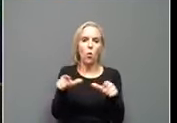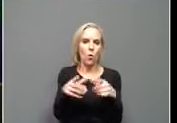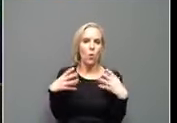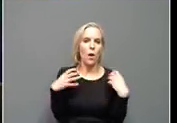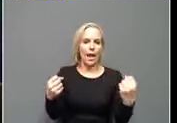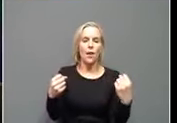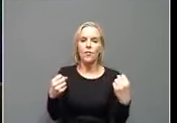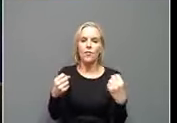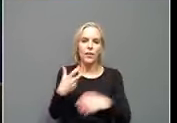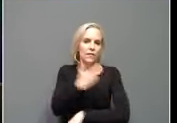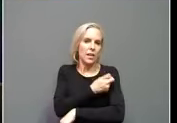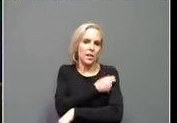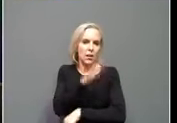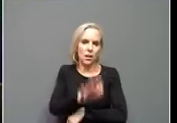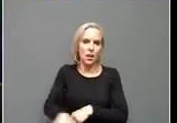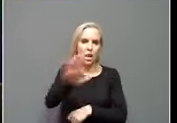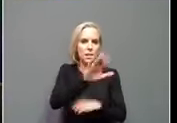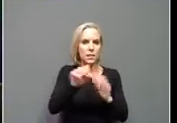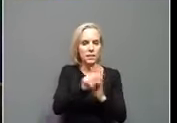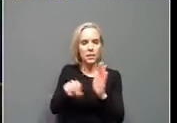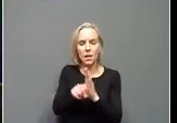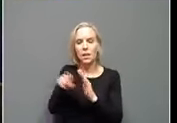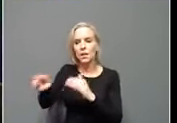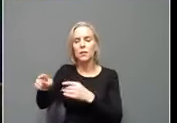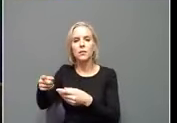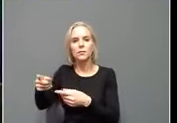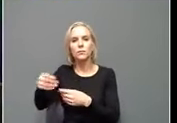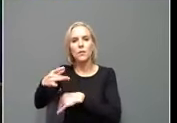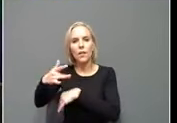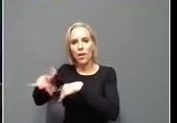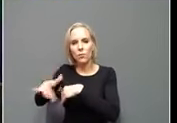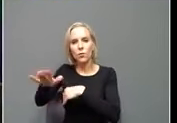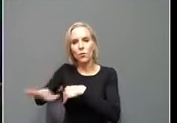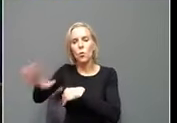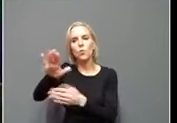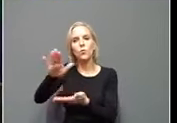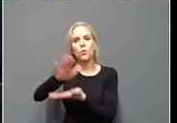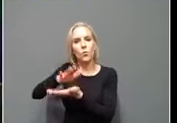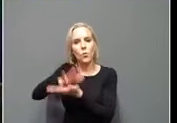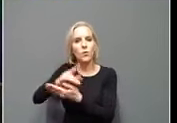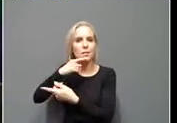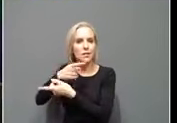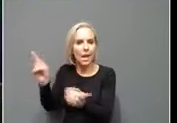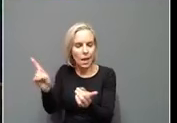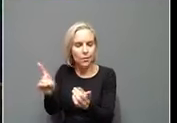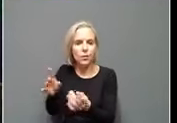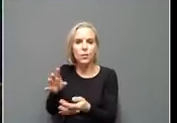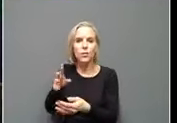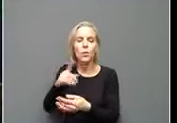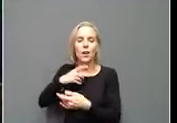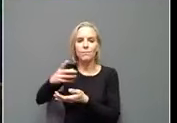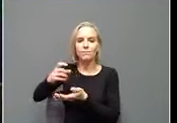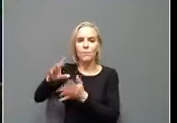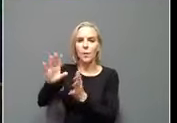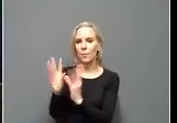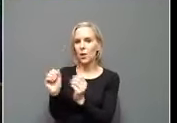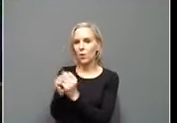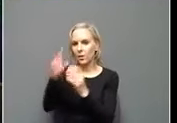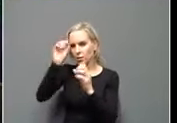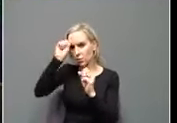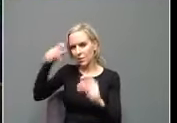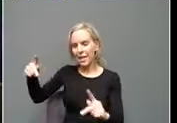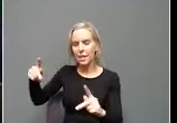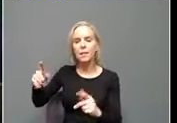to the schools through some announcements in the next couple of days and next week, when I talk with the superintendents, access to the wild health